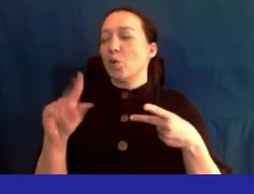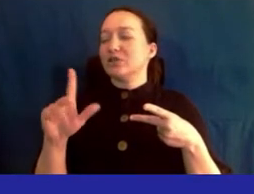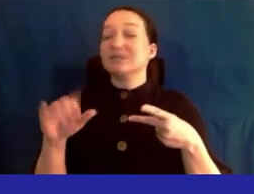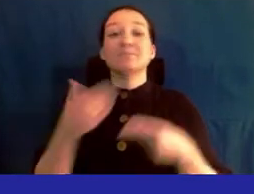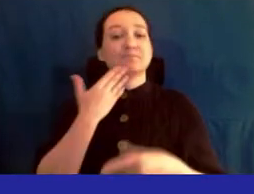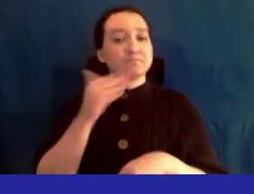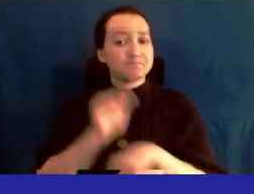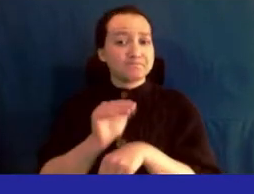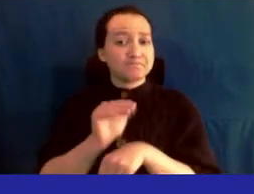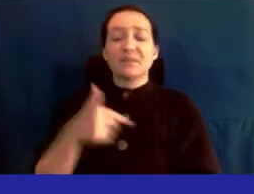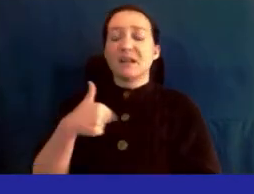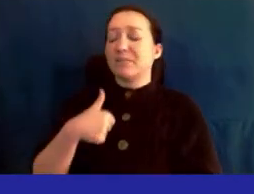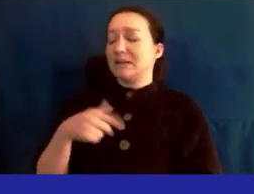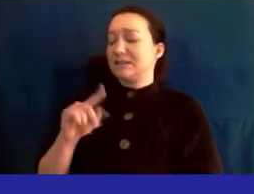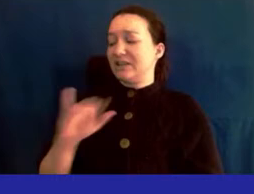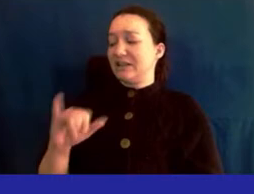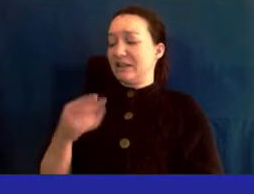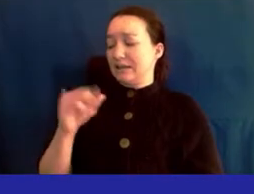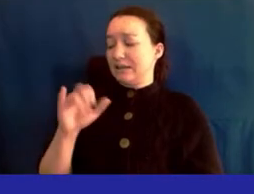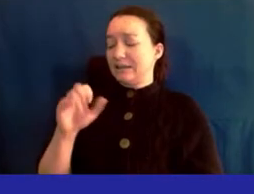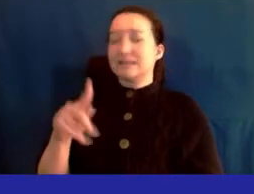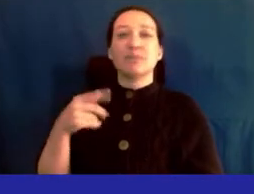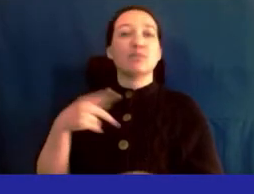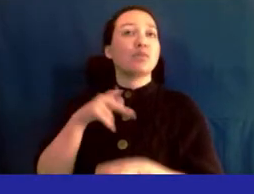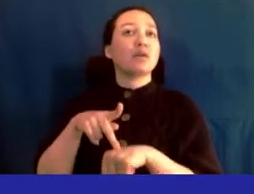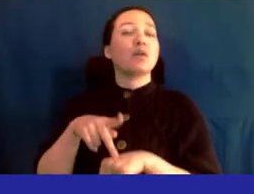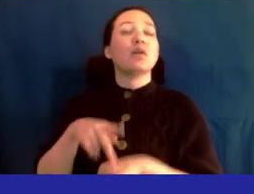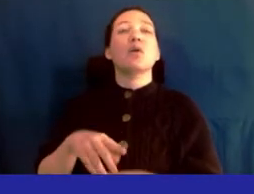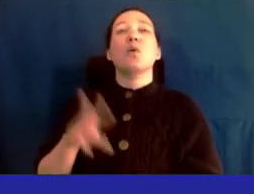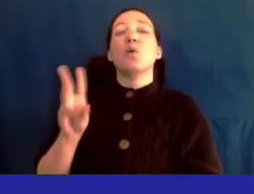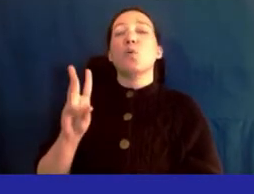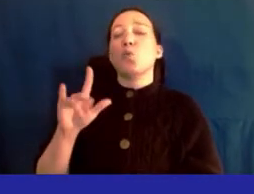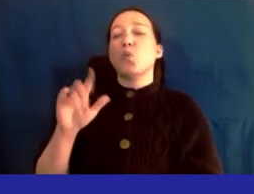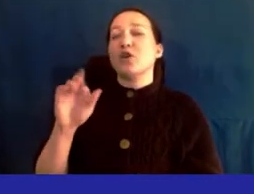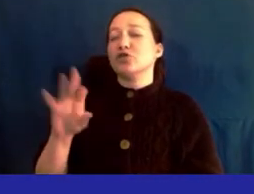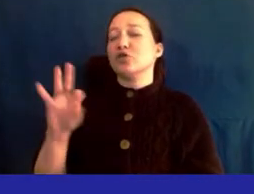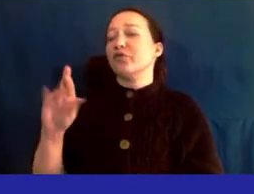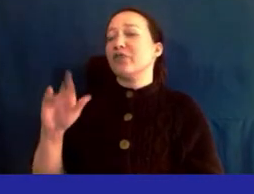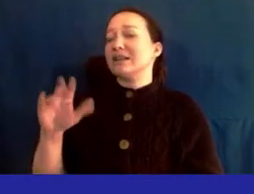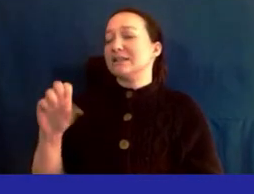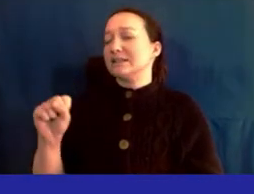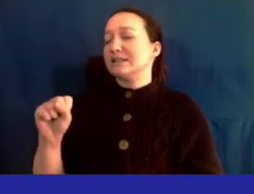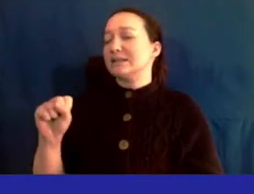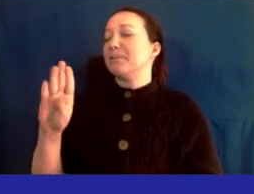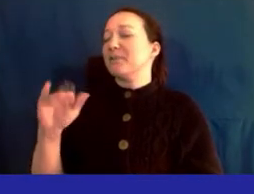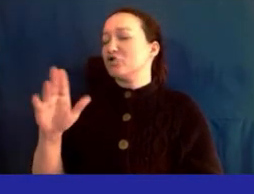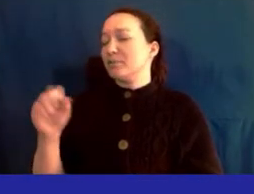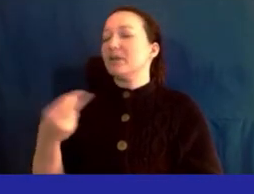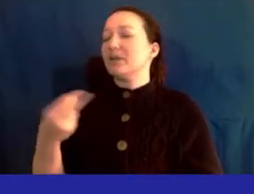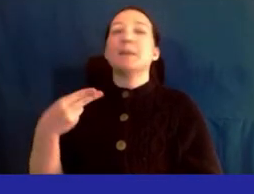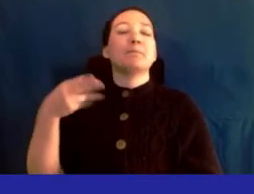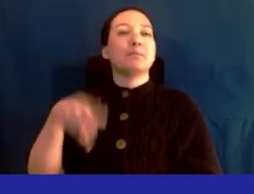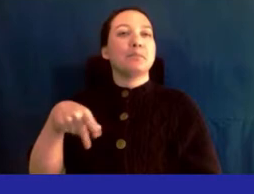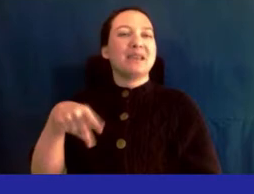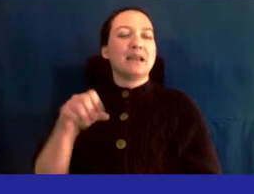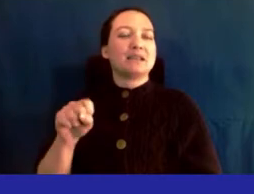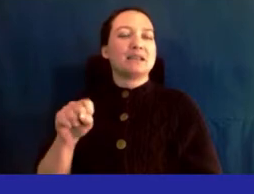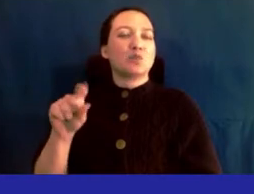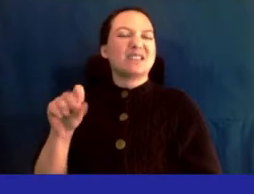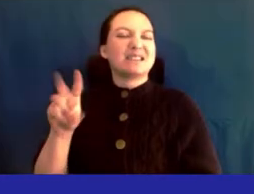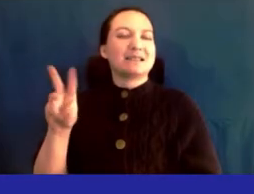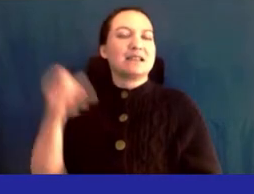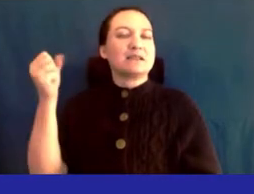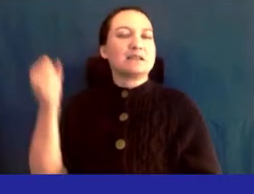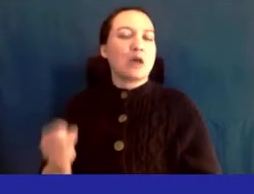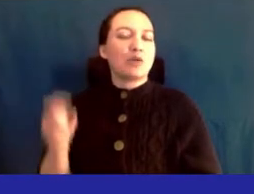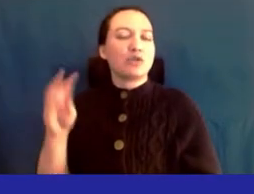my name is tiffany hicks and i'm the principal of the walter francis bishop magnet school of the arts ps 160 located in south jamaica queens